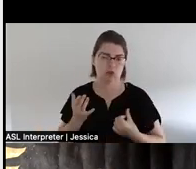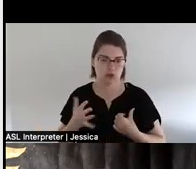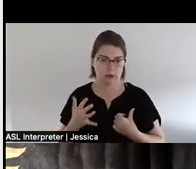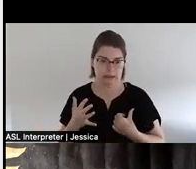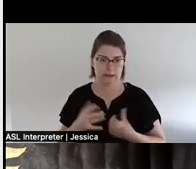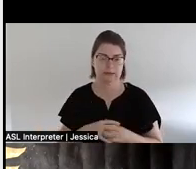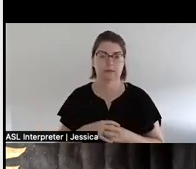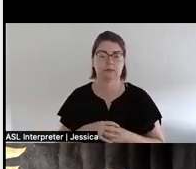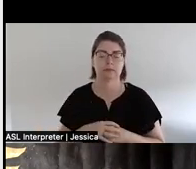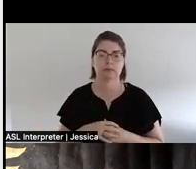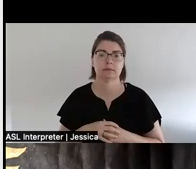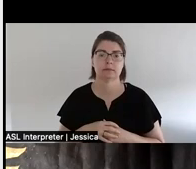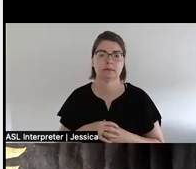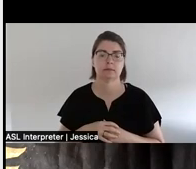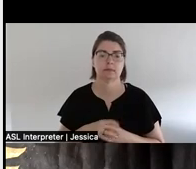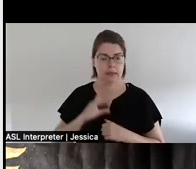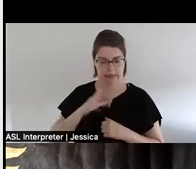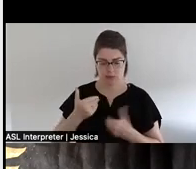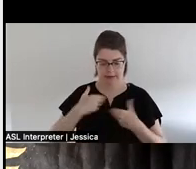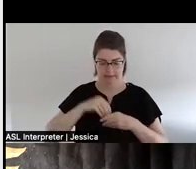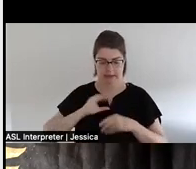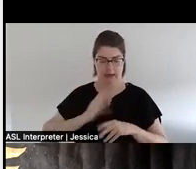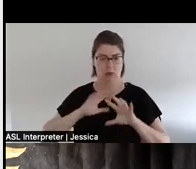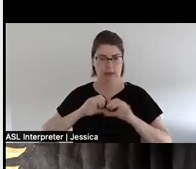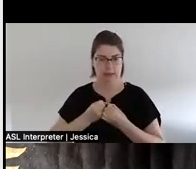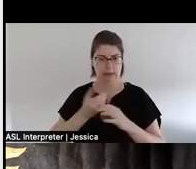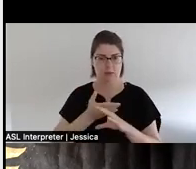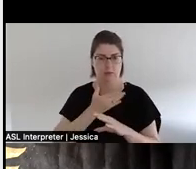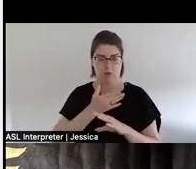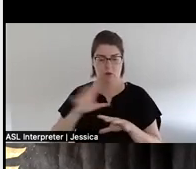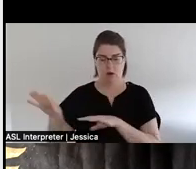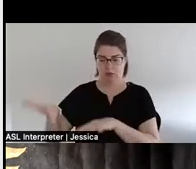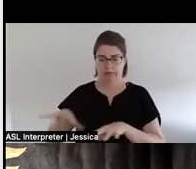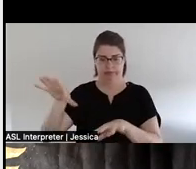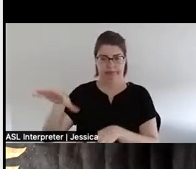It existed in our societies before colonization.